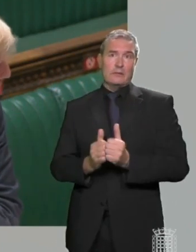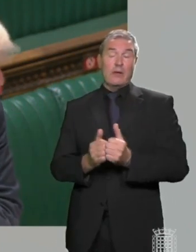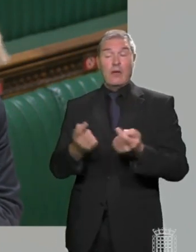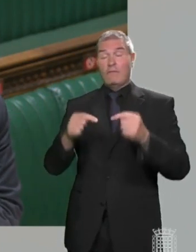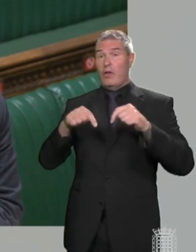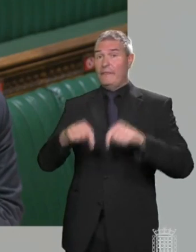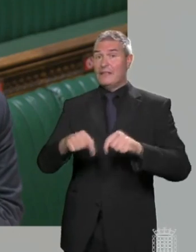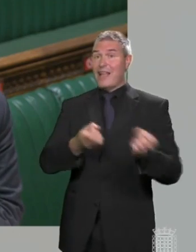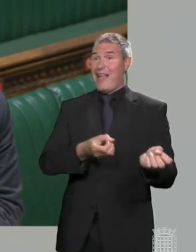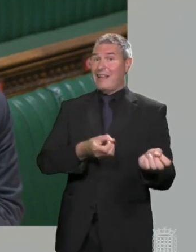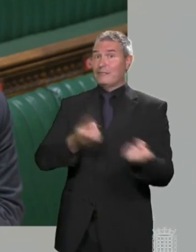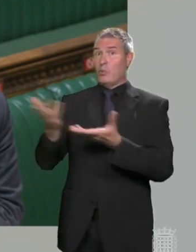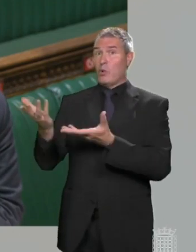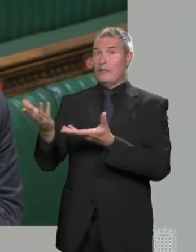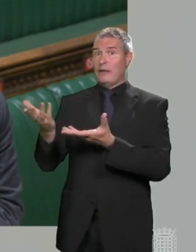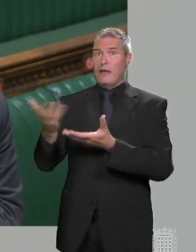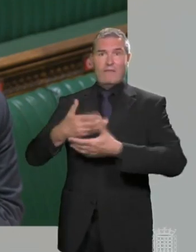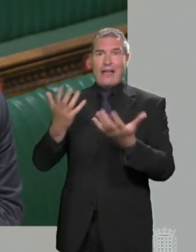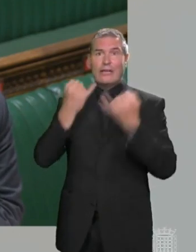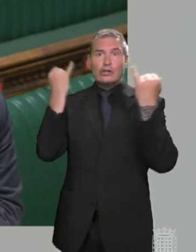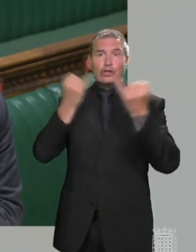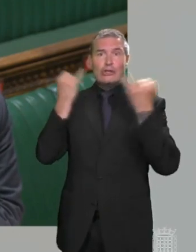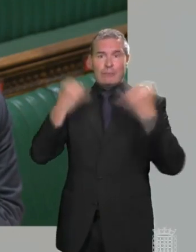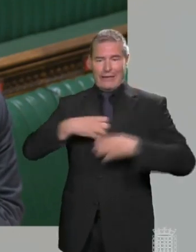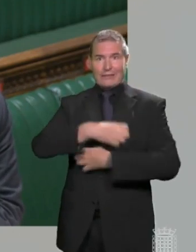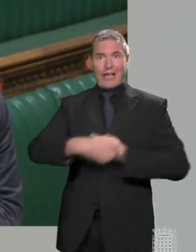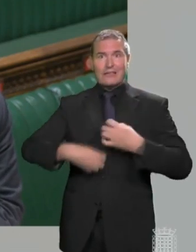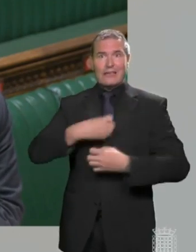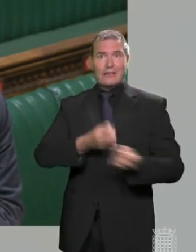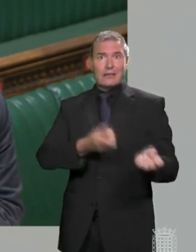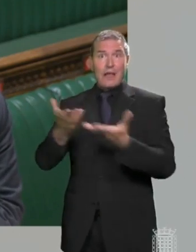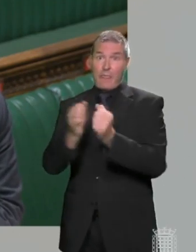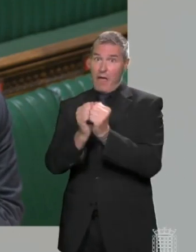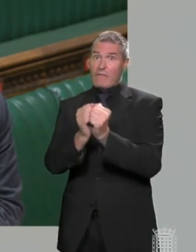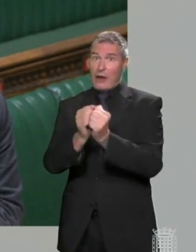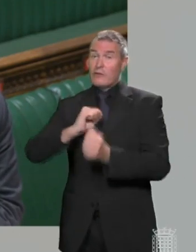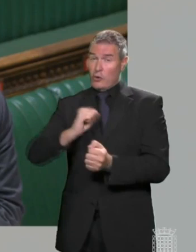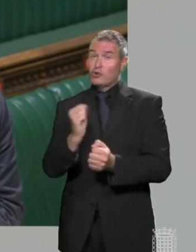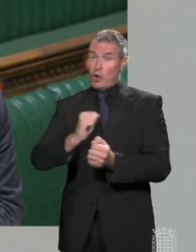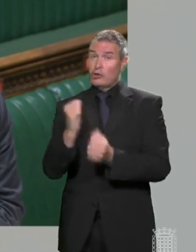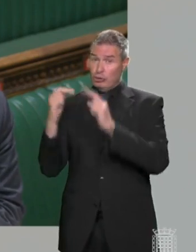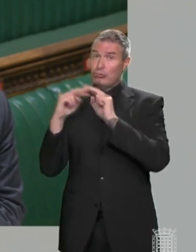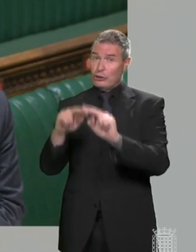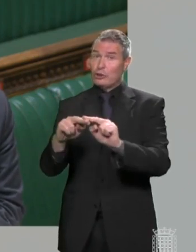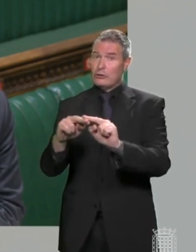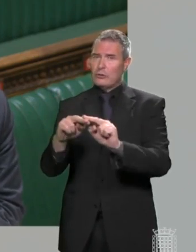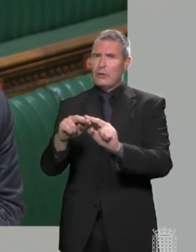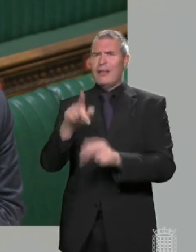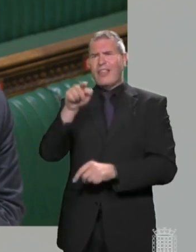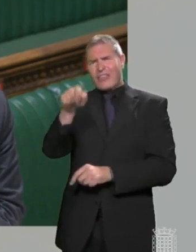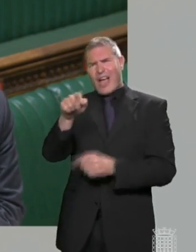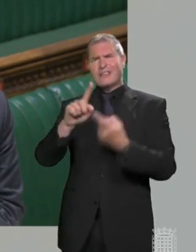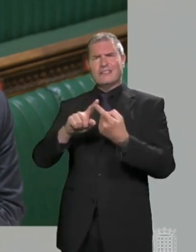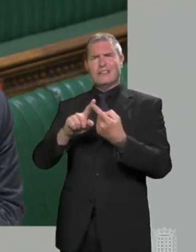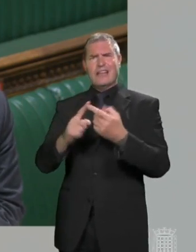to exporting the intestines of sheep, which I know is a valuable part of Scottish tradition, even that